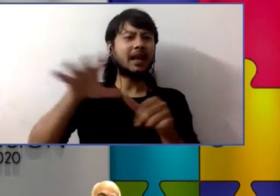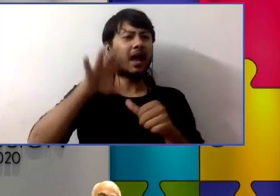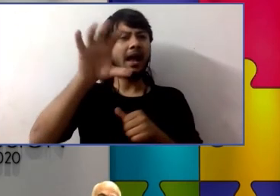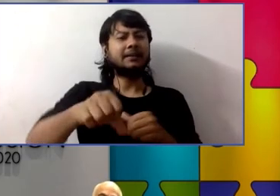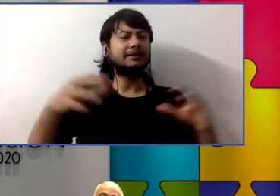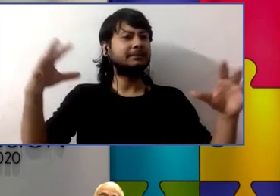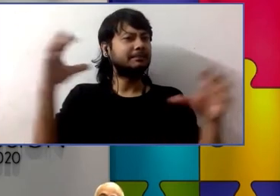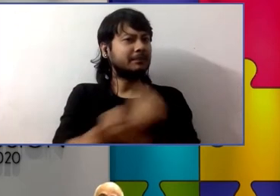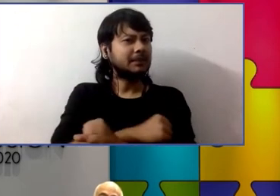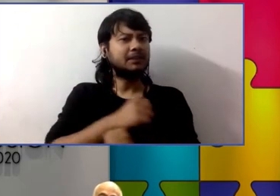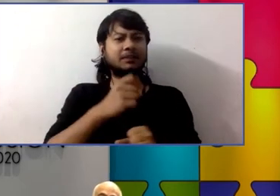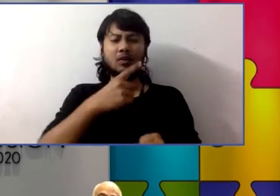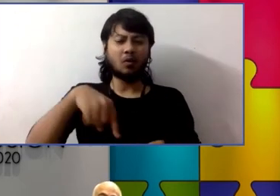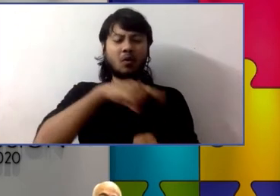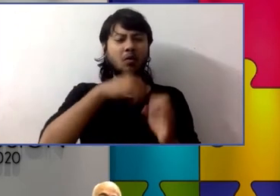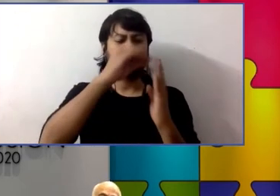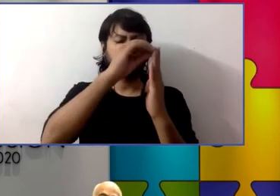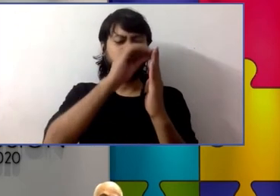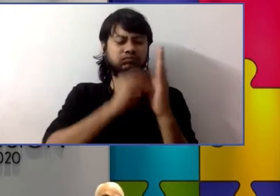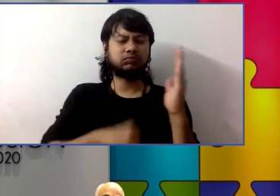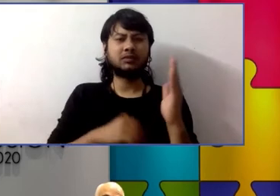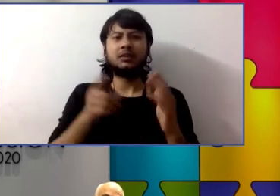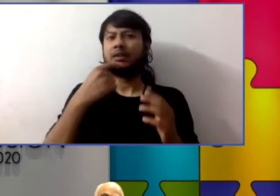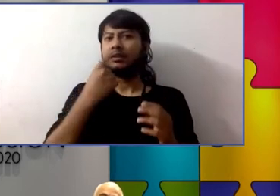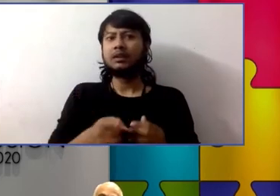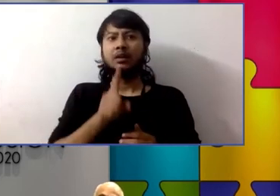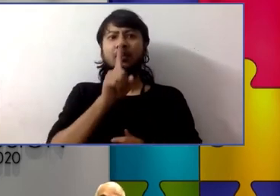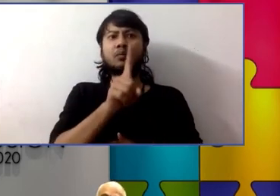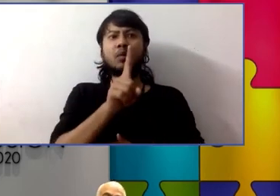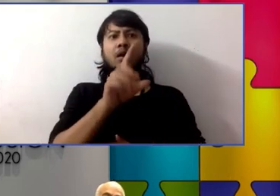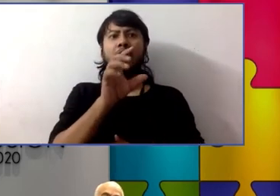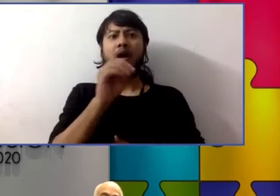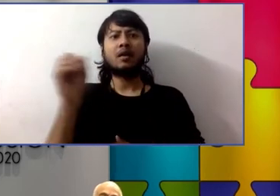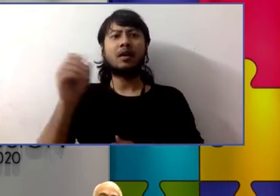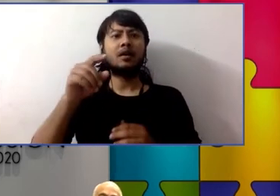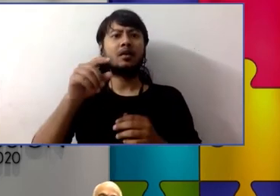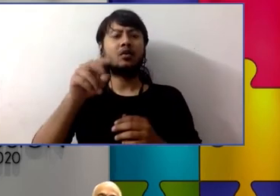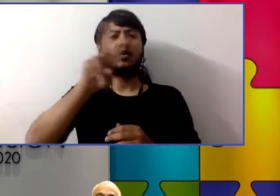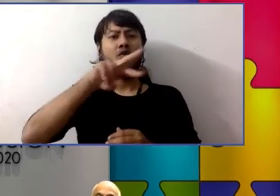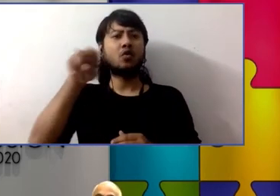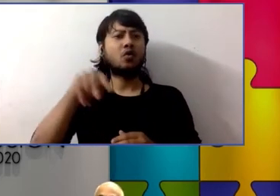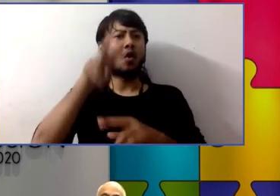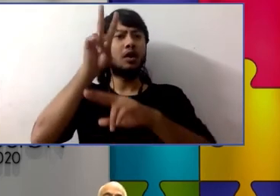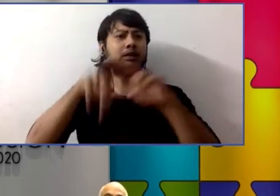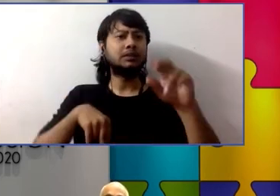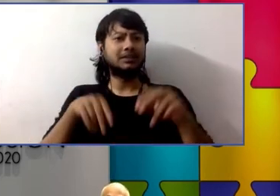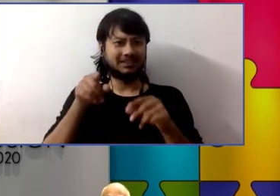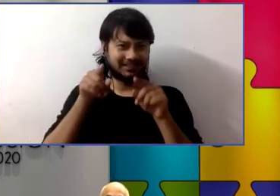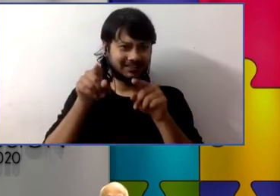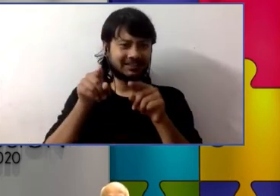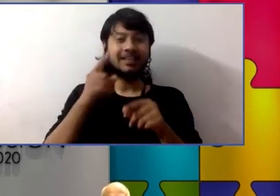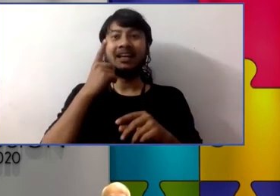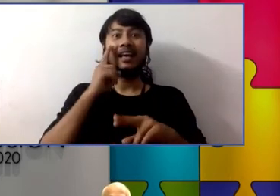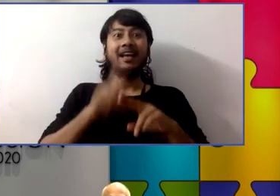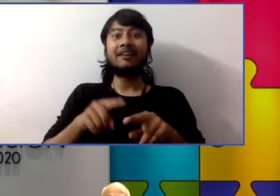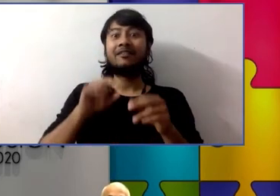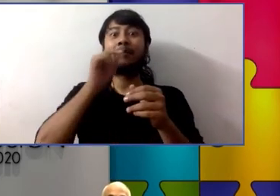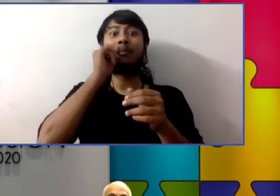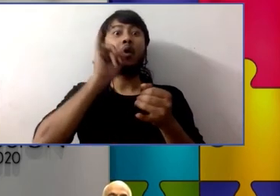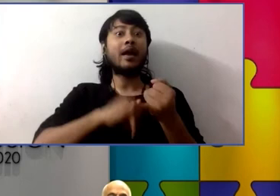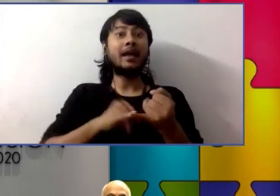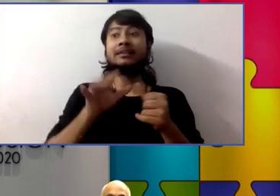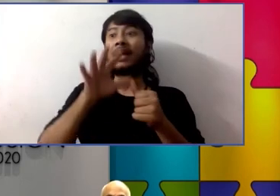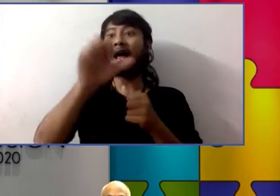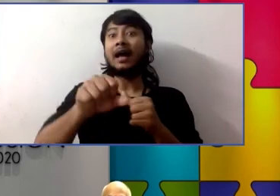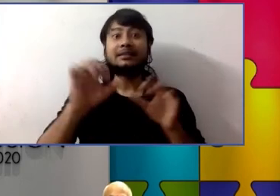we had a hundred dollars to spend and we had a rule if samuel couldn't get into the store then none of us would buy anything from it we